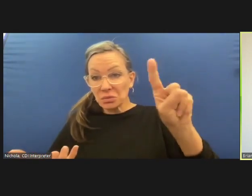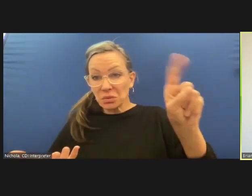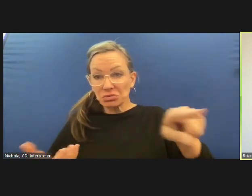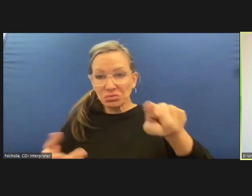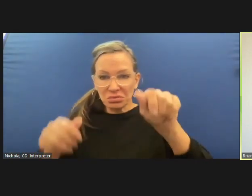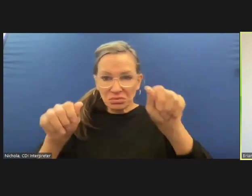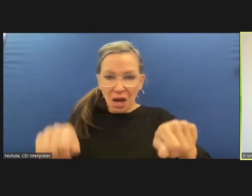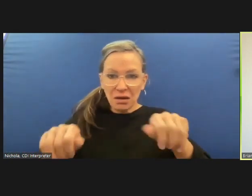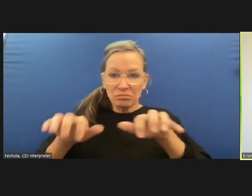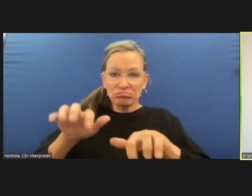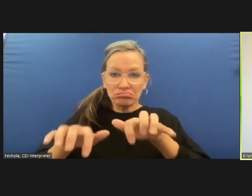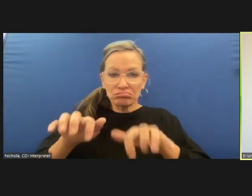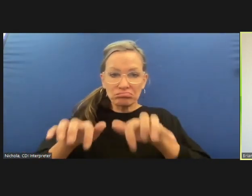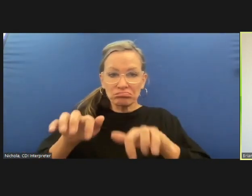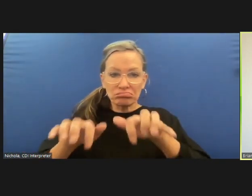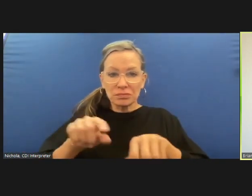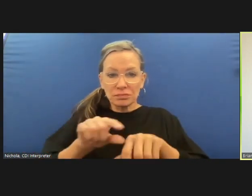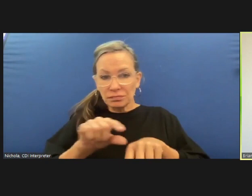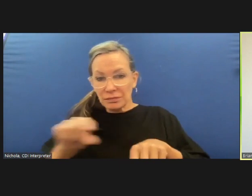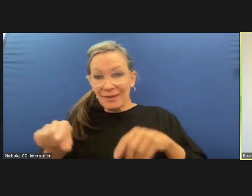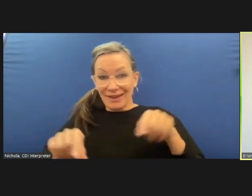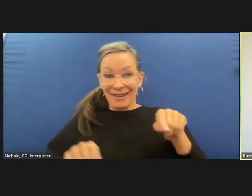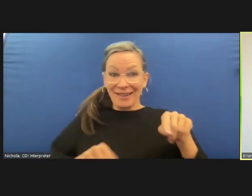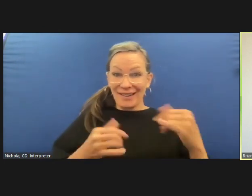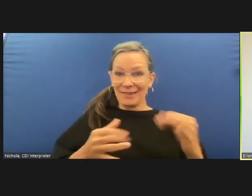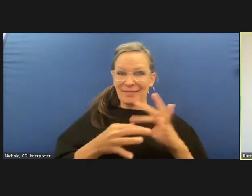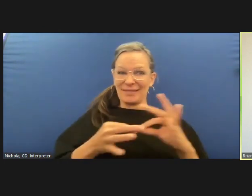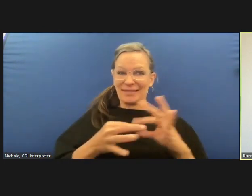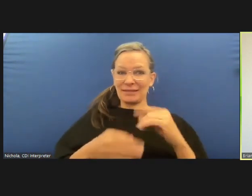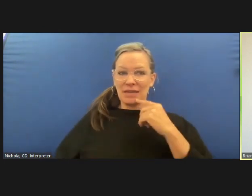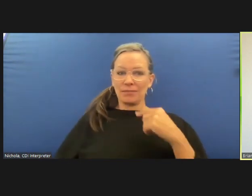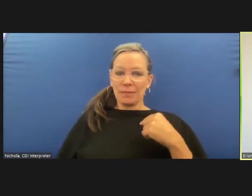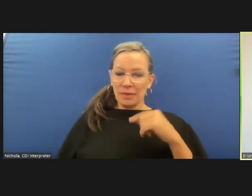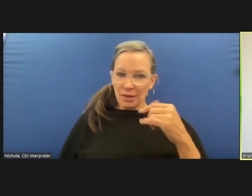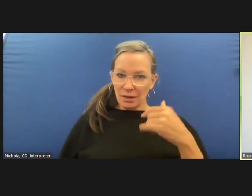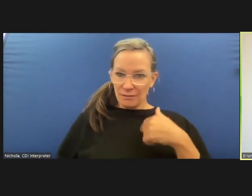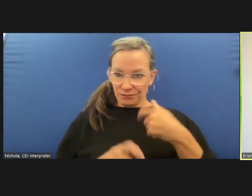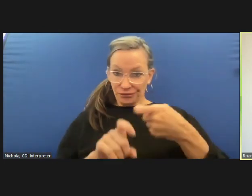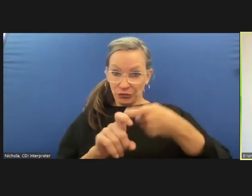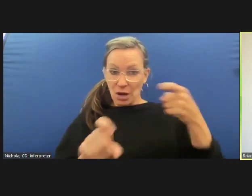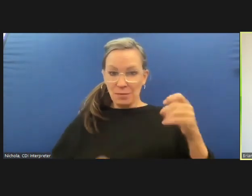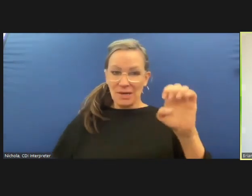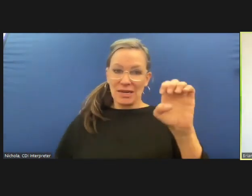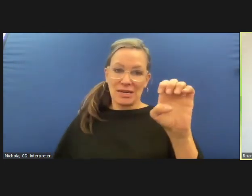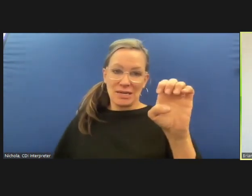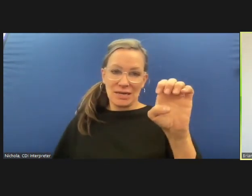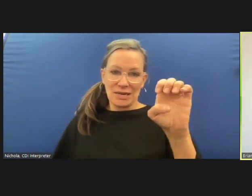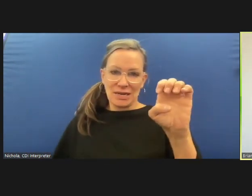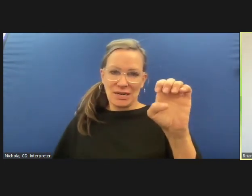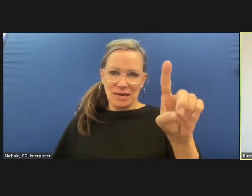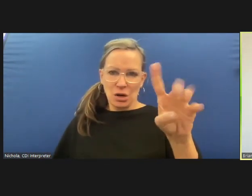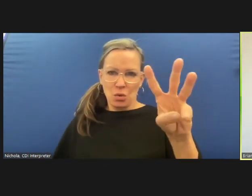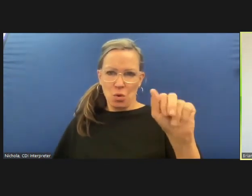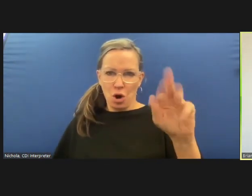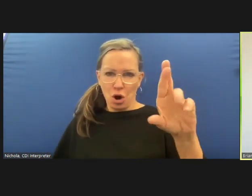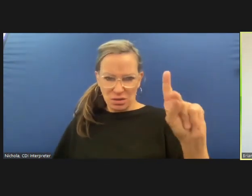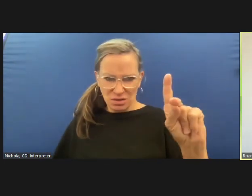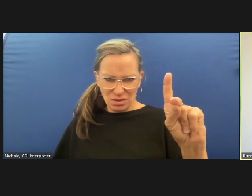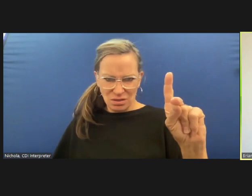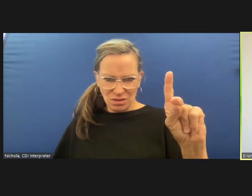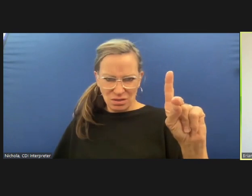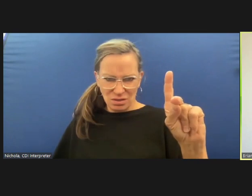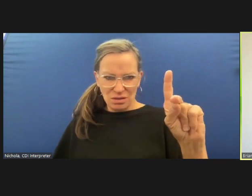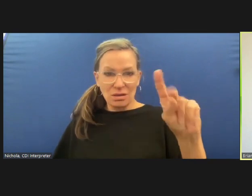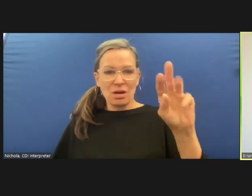question from edward ruski so now about the people i think who can be on an oversight